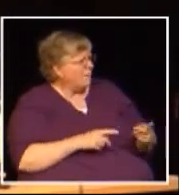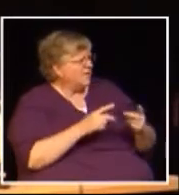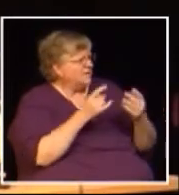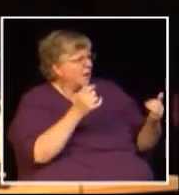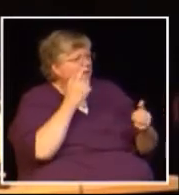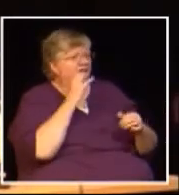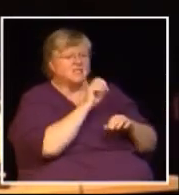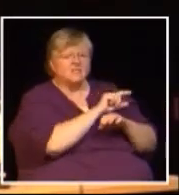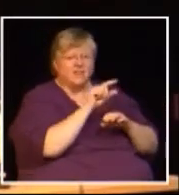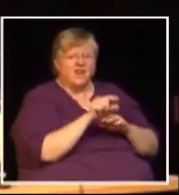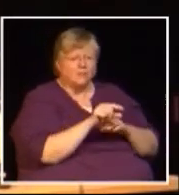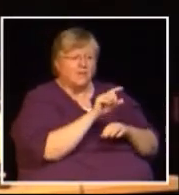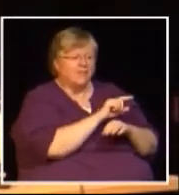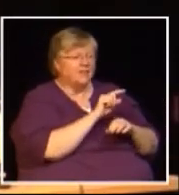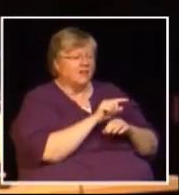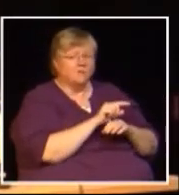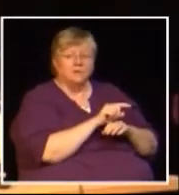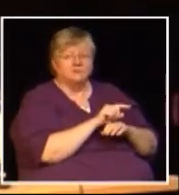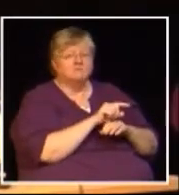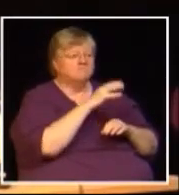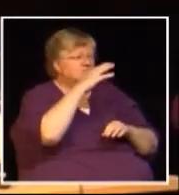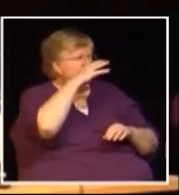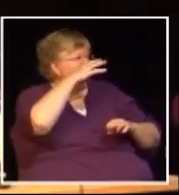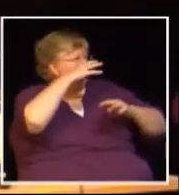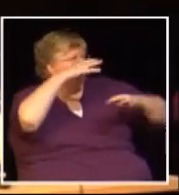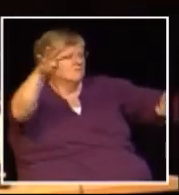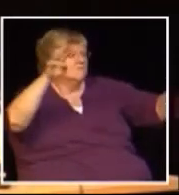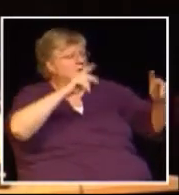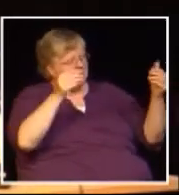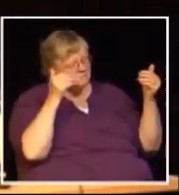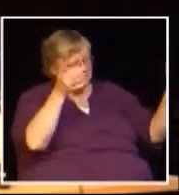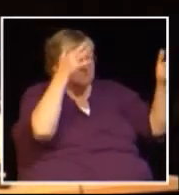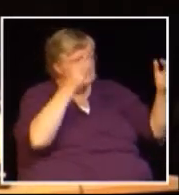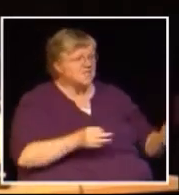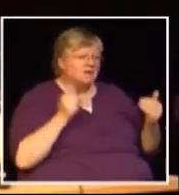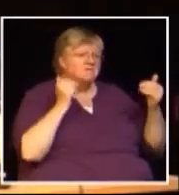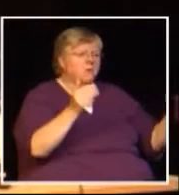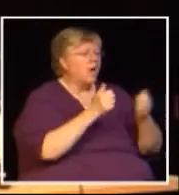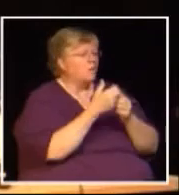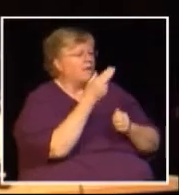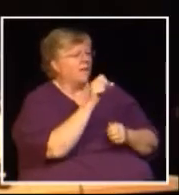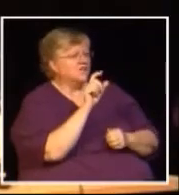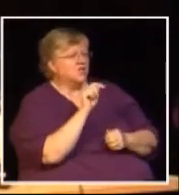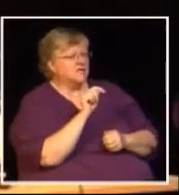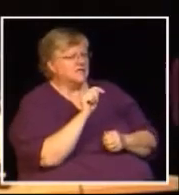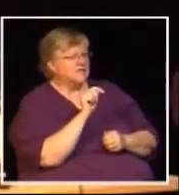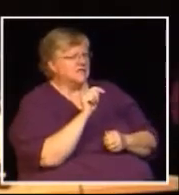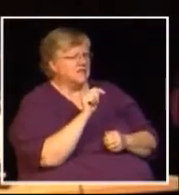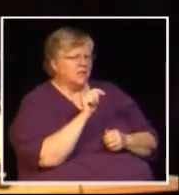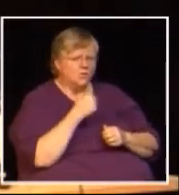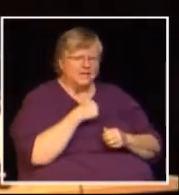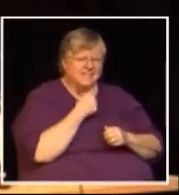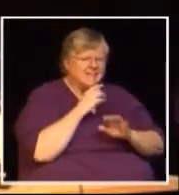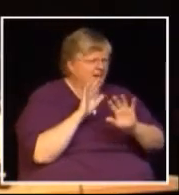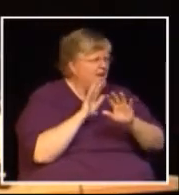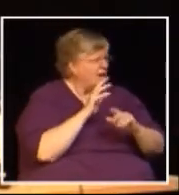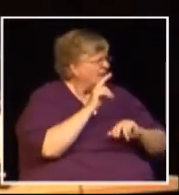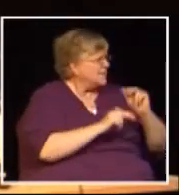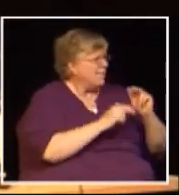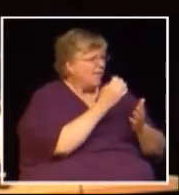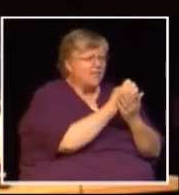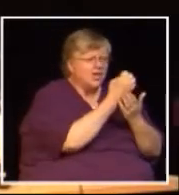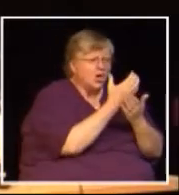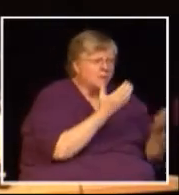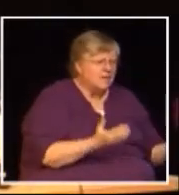the people signed the petition we went to the government and we said okay let's get rid of it let's get business certainty let's build the economy and they said no